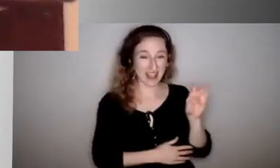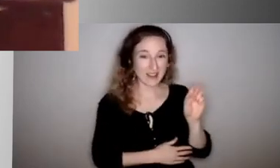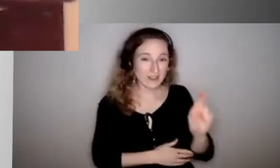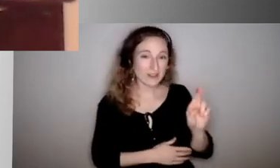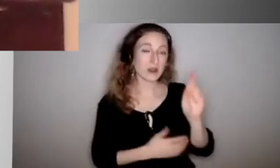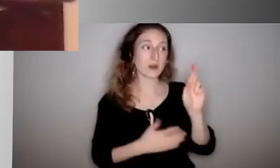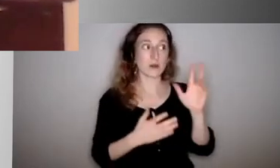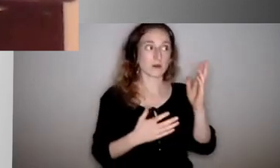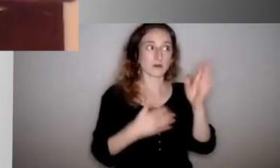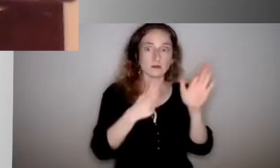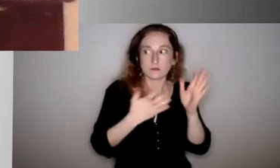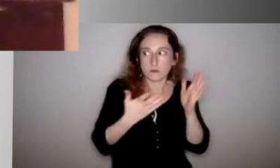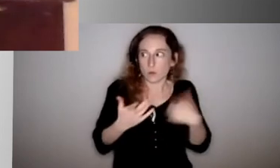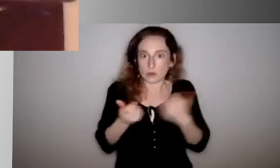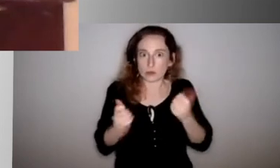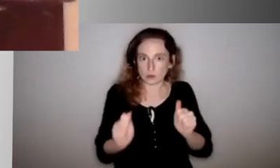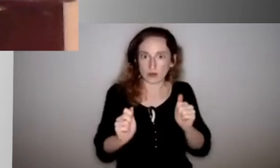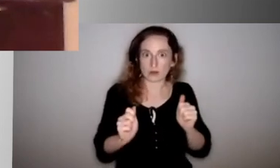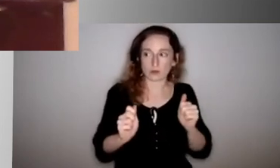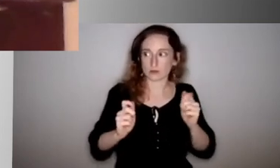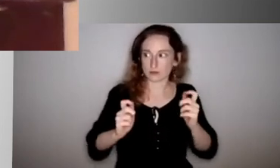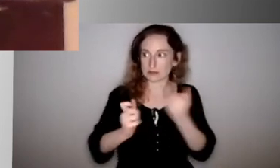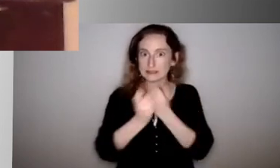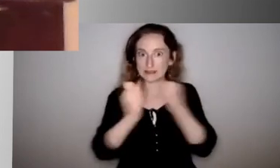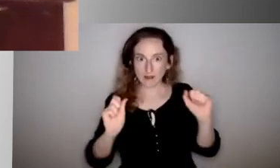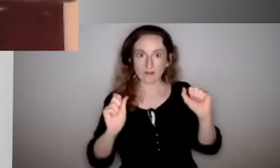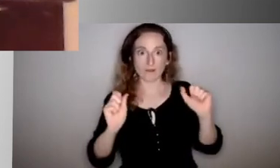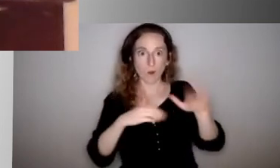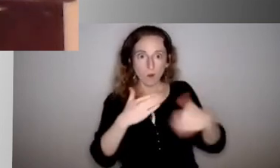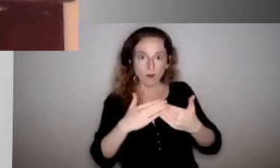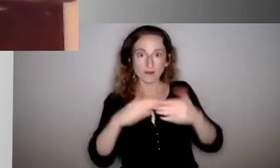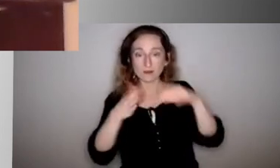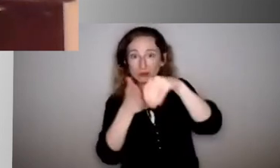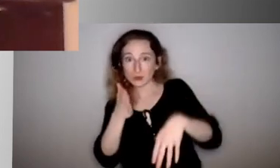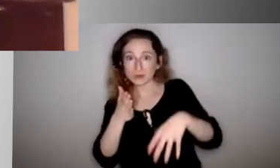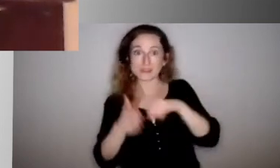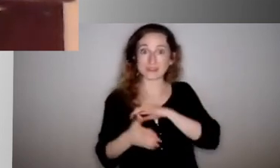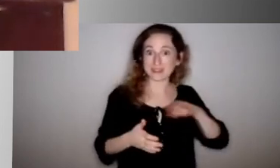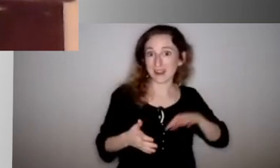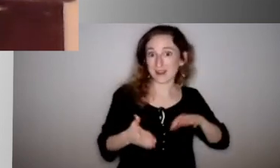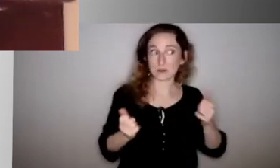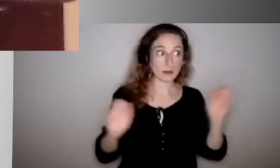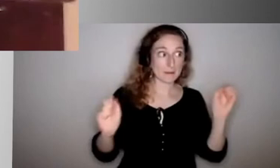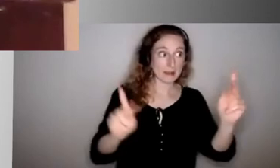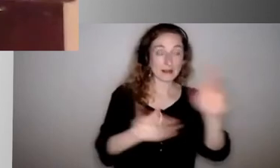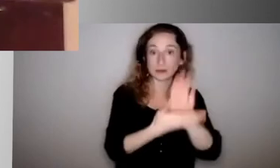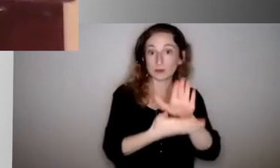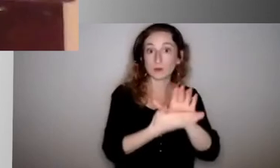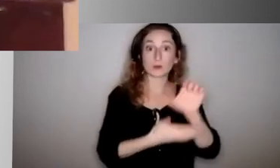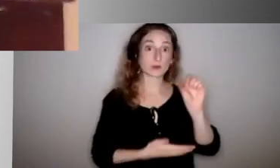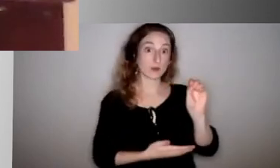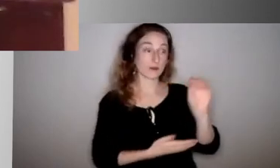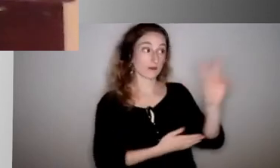and our staff safe as we are working to get them back into school and to educate them. So for Vice President Pence,